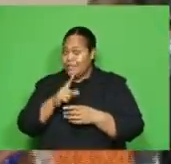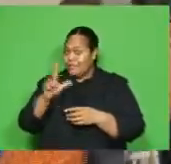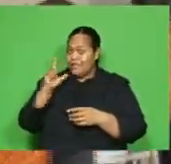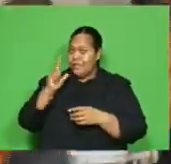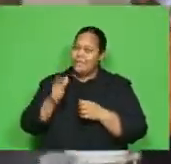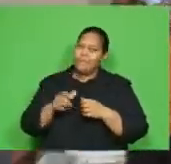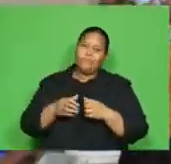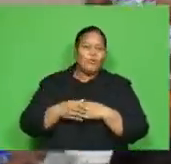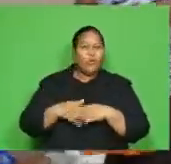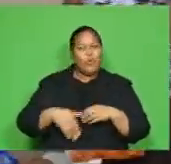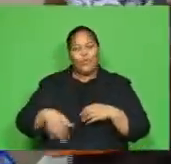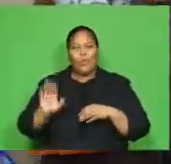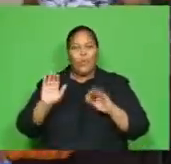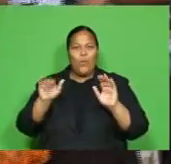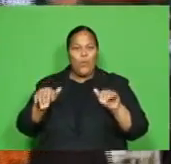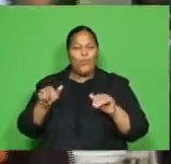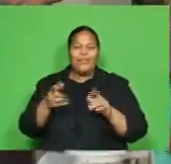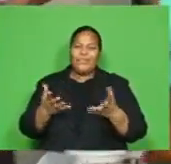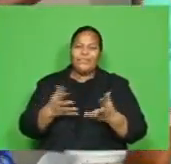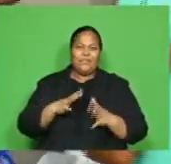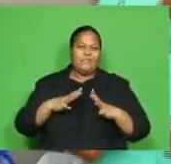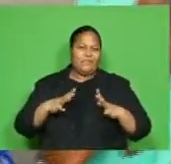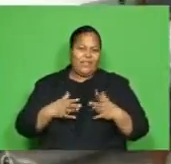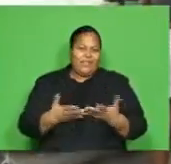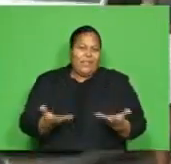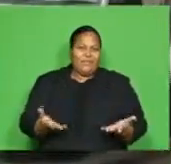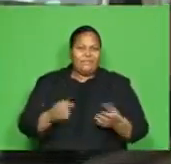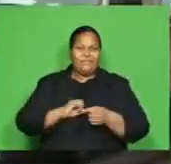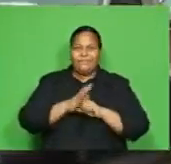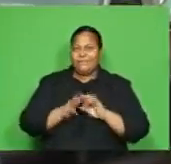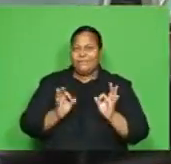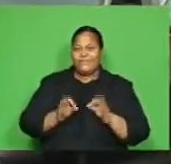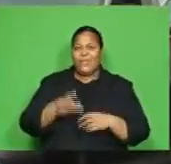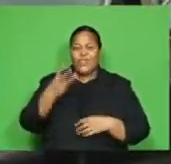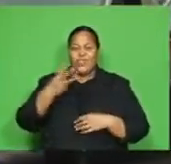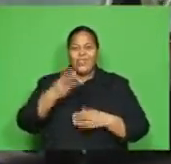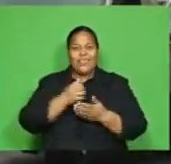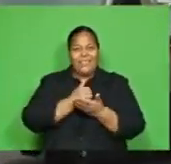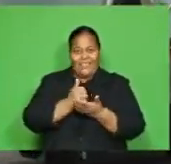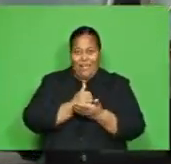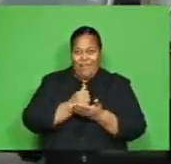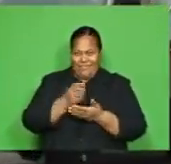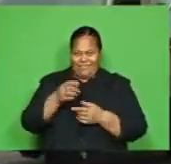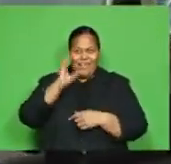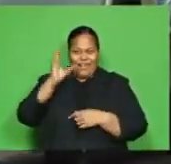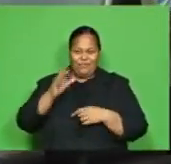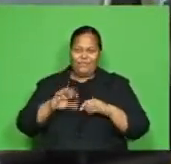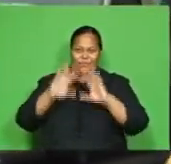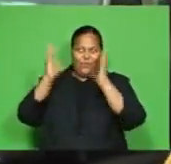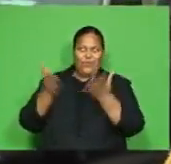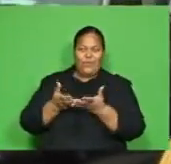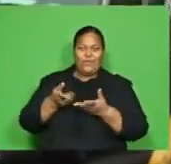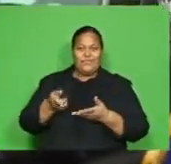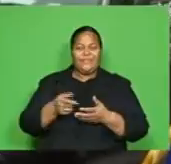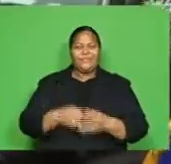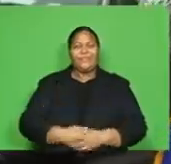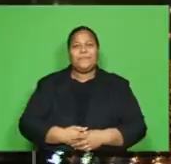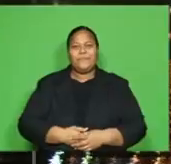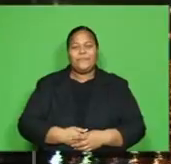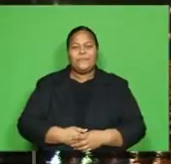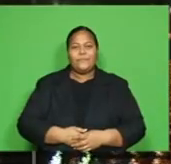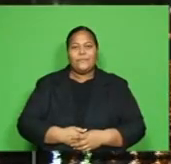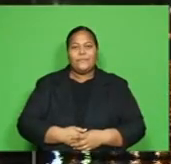Fiji became only the 13th country in the world to become virus-free. Saini Animboila, FBC News.